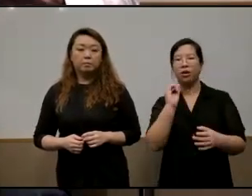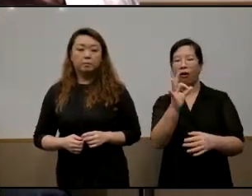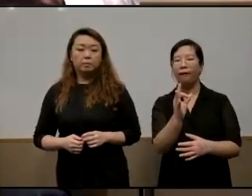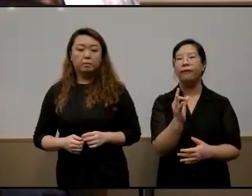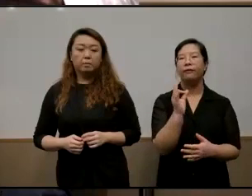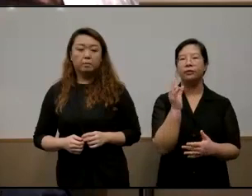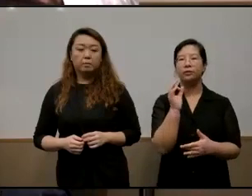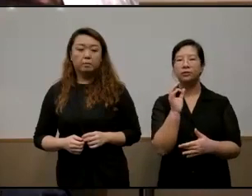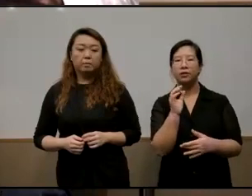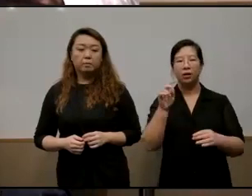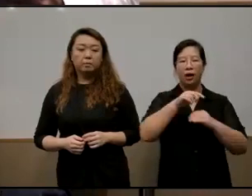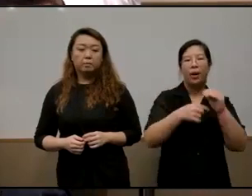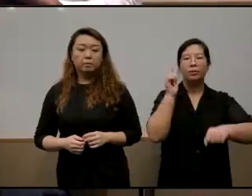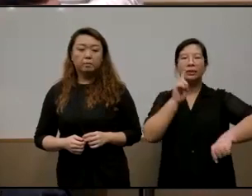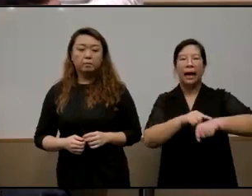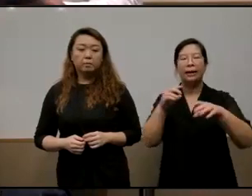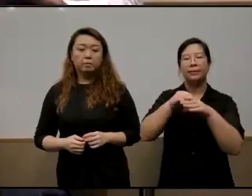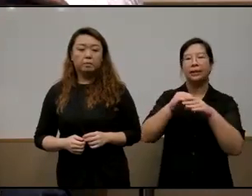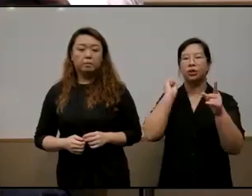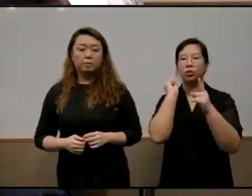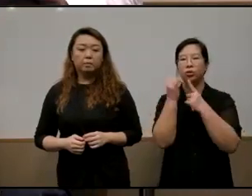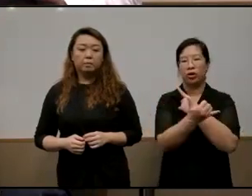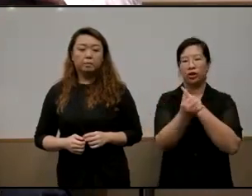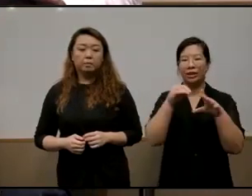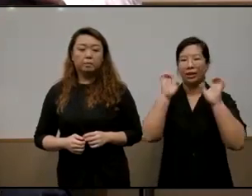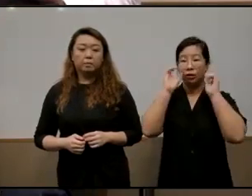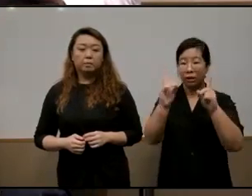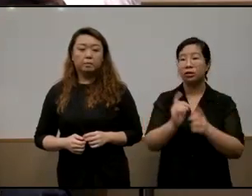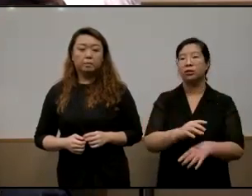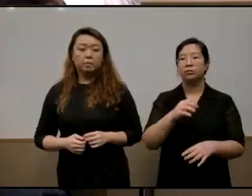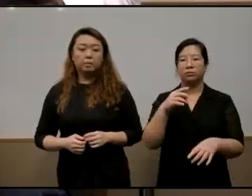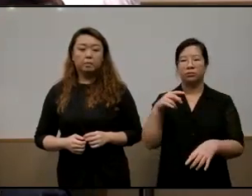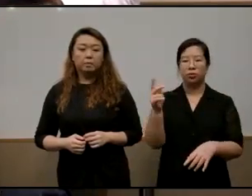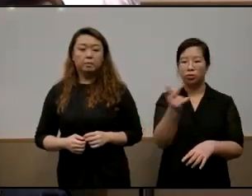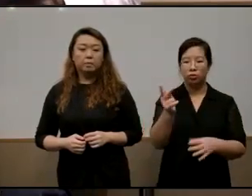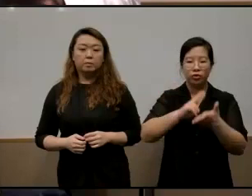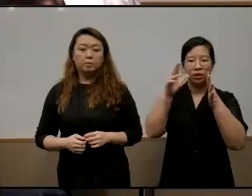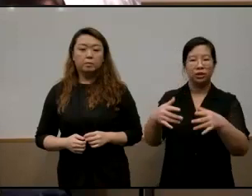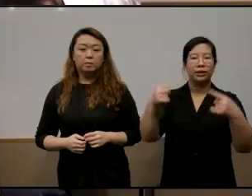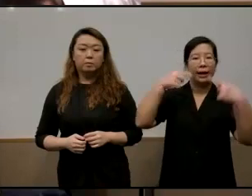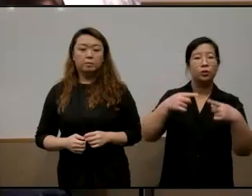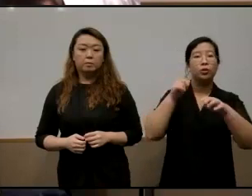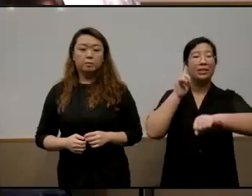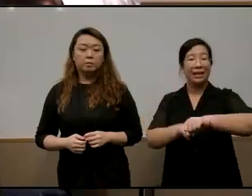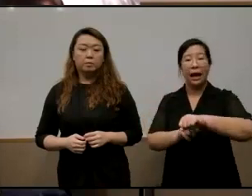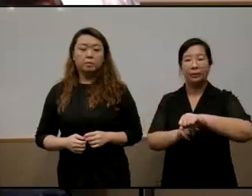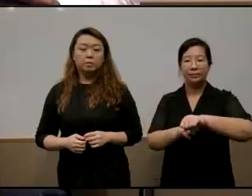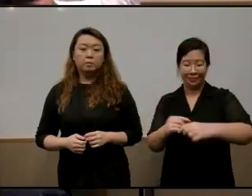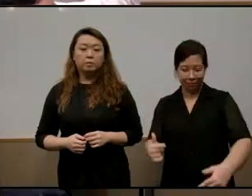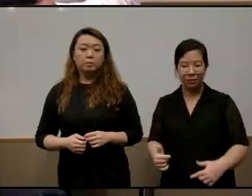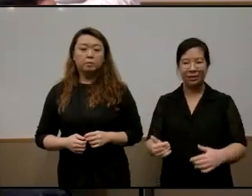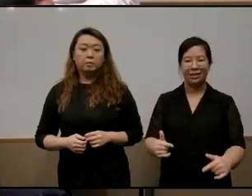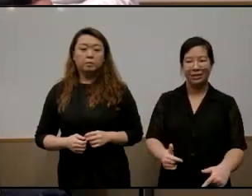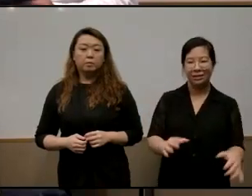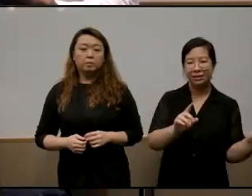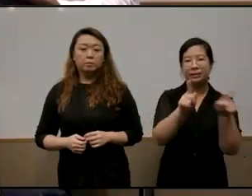doing time in sociology of education where they argue that time is lived and and in this lived time